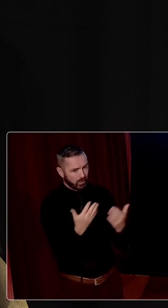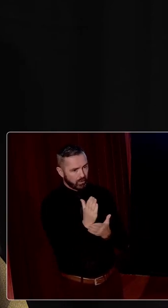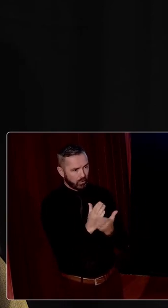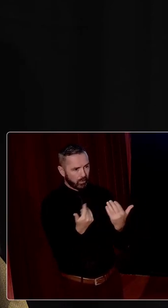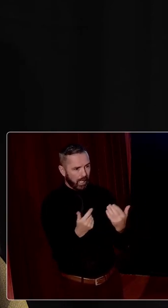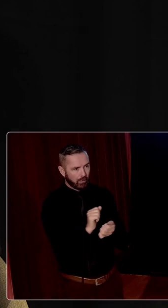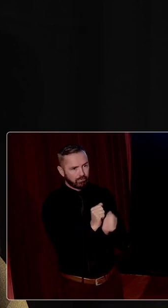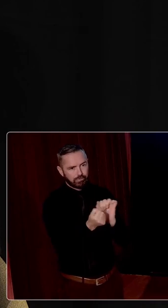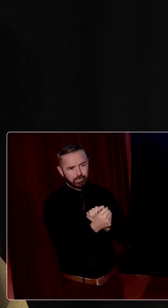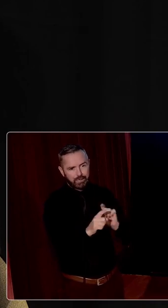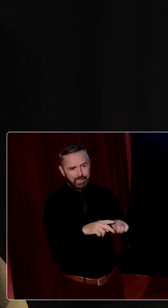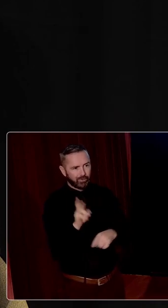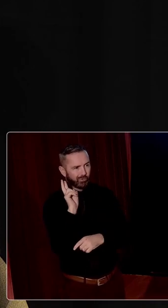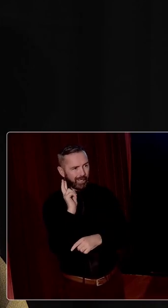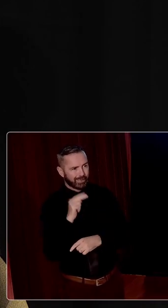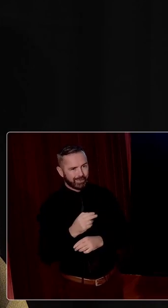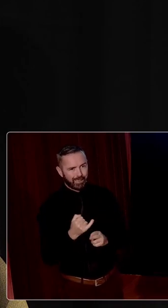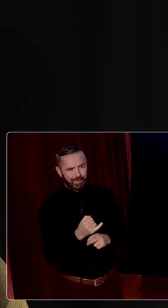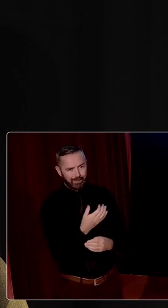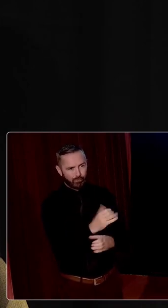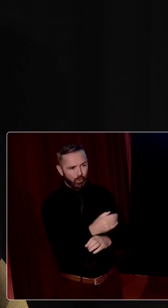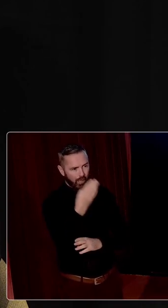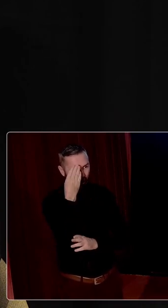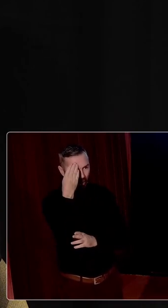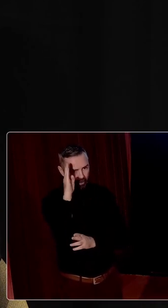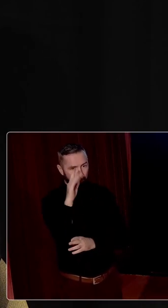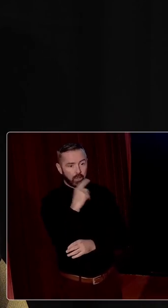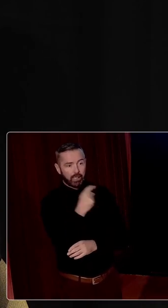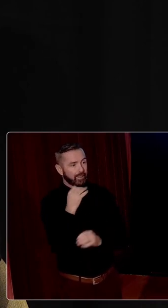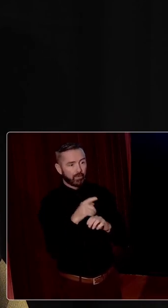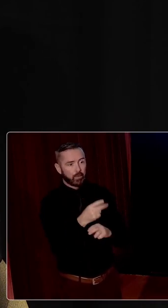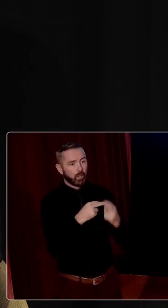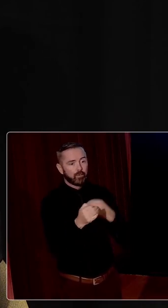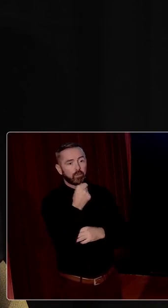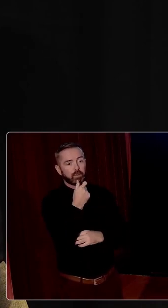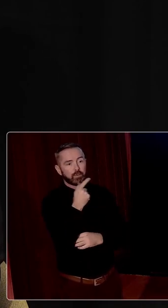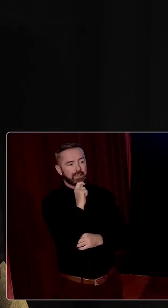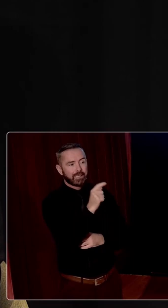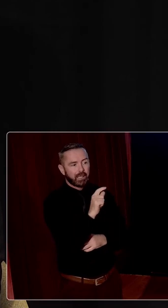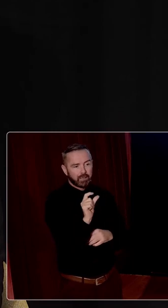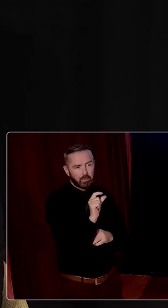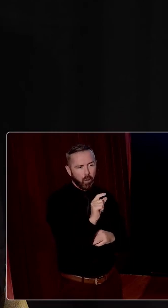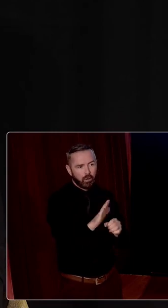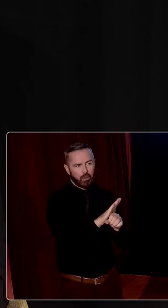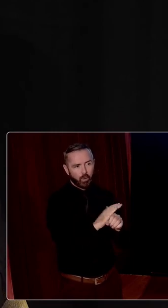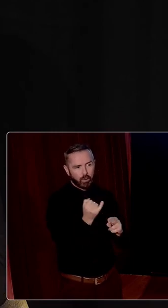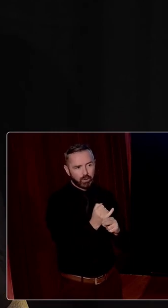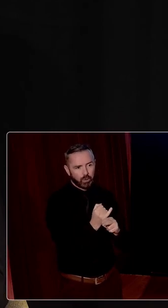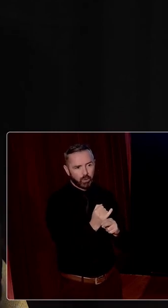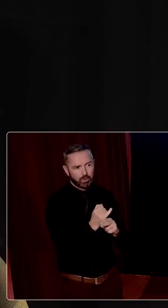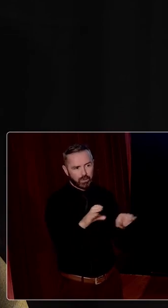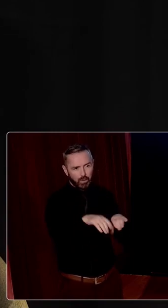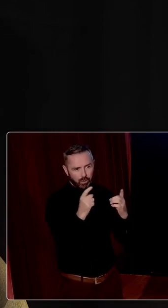into Bijou residences in rural Ireland, but it was not easy for him coming from a Dublin constituency to tell the local school in Carpenters